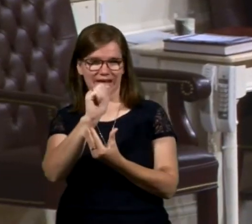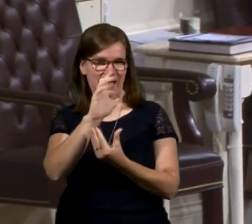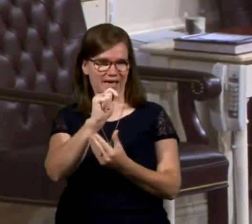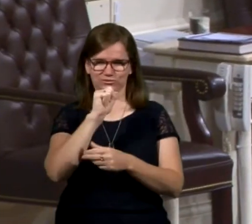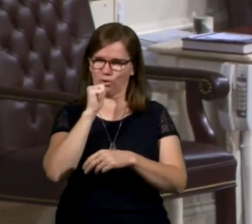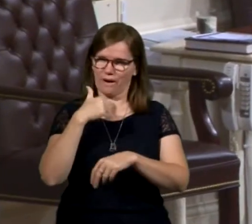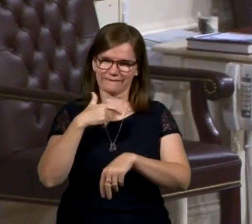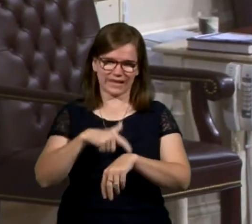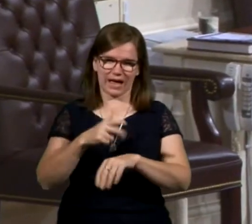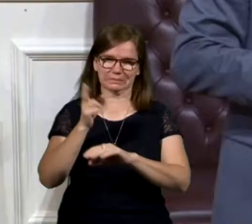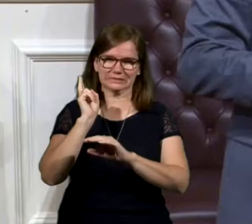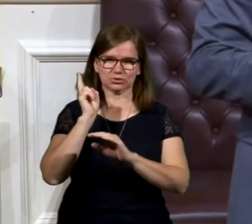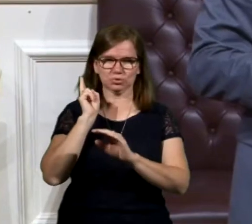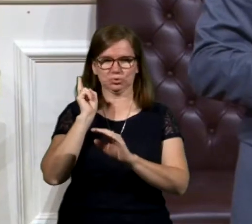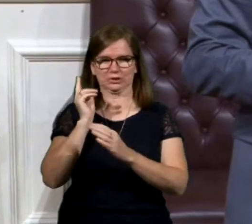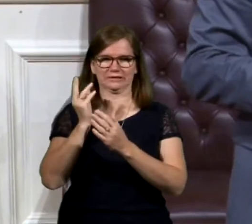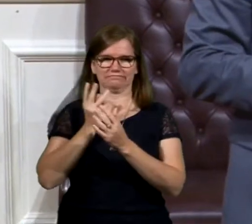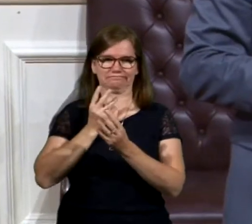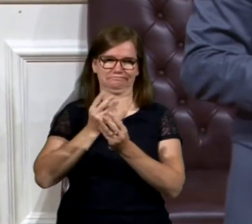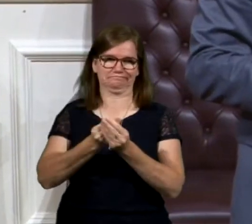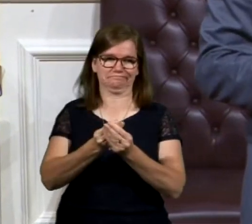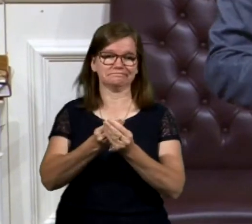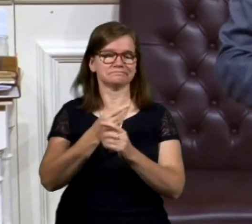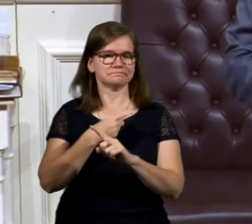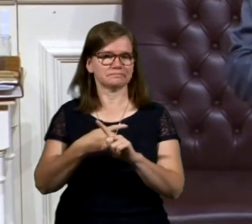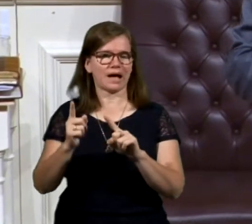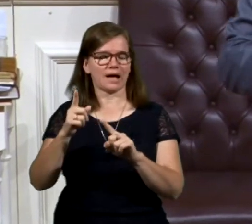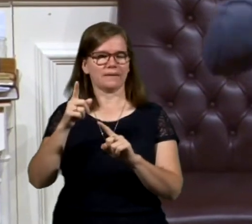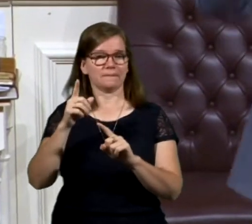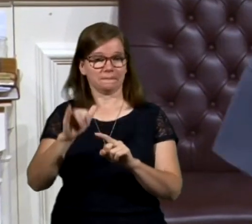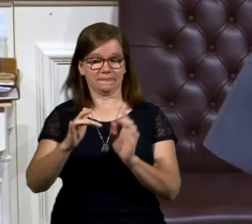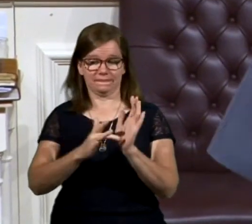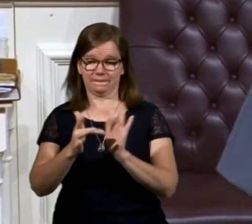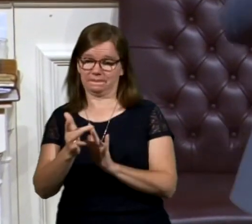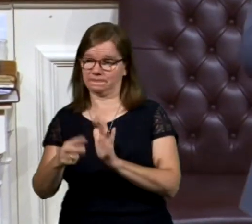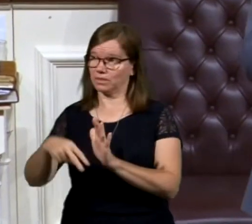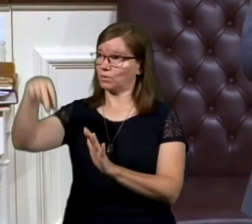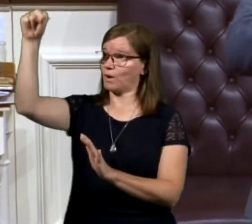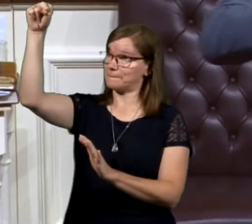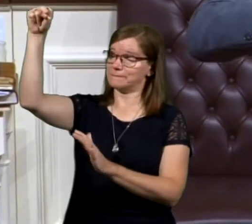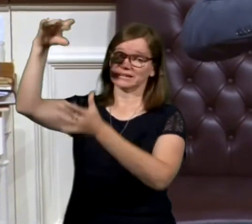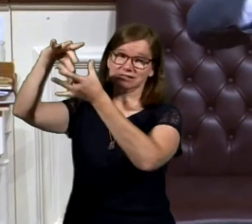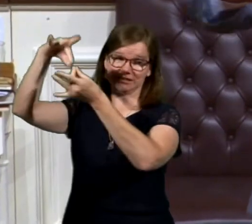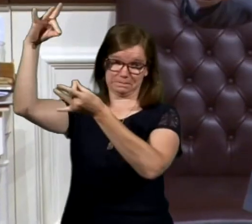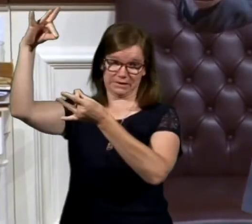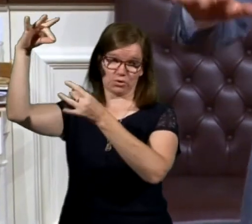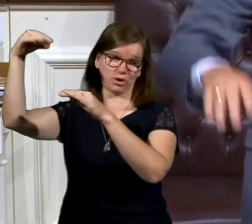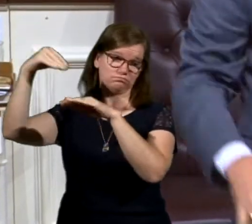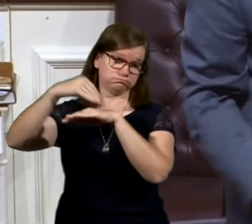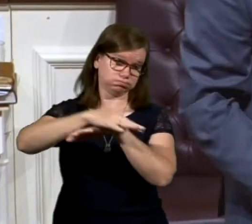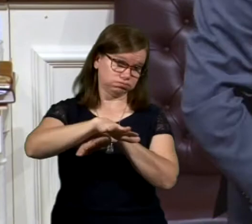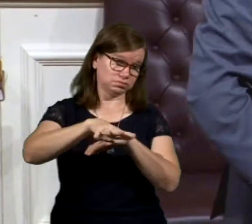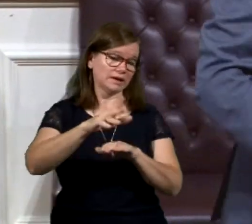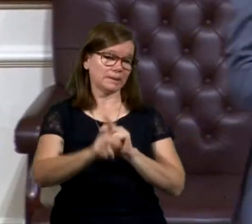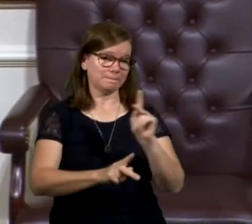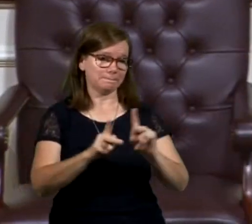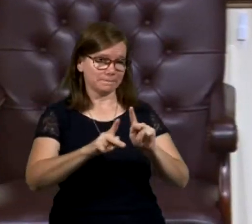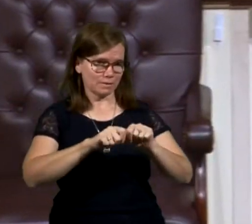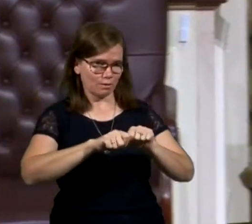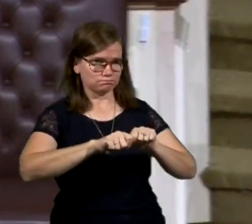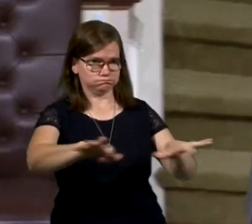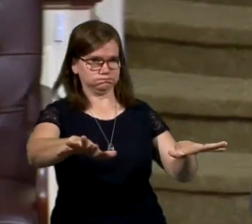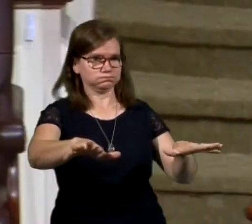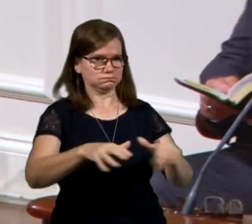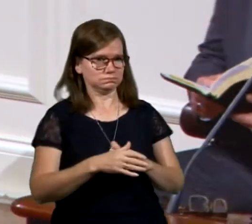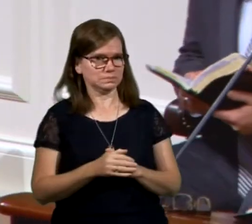the history of it. However, Acts is a time where Jesus goes up, his spirit comes down, his people go out. And that's kind of the story